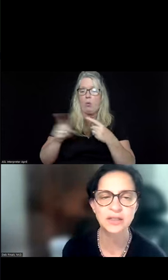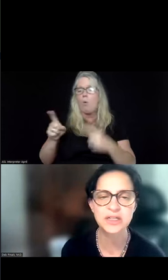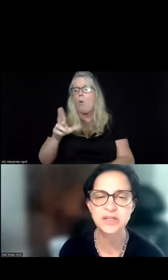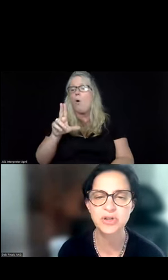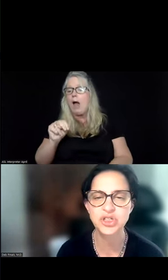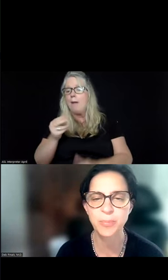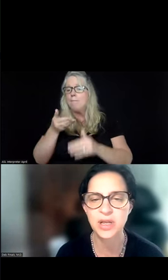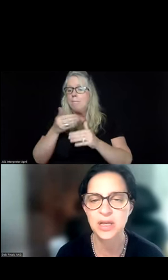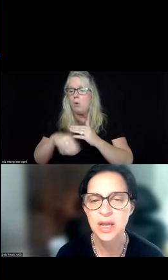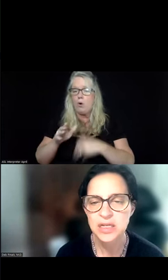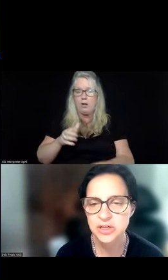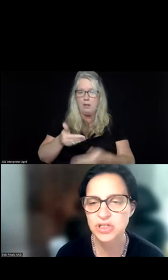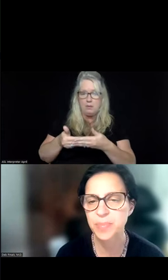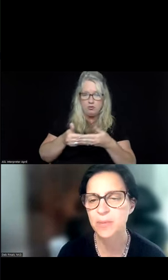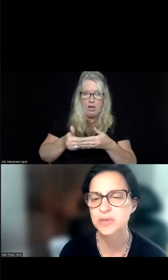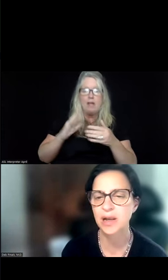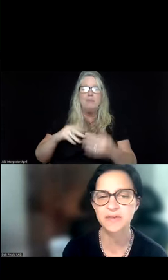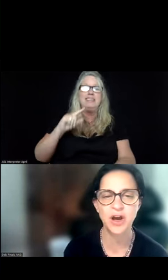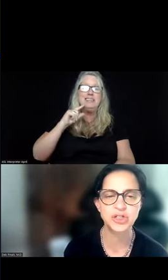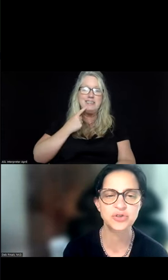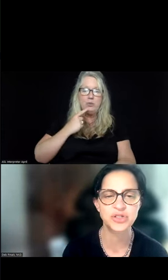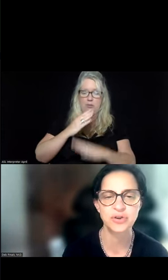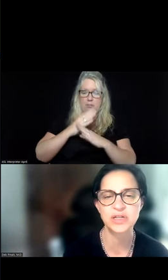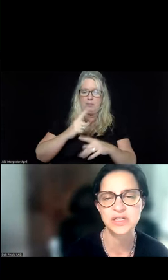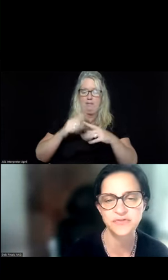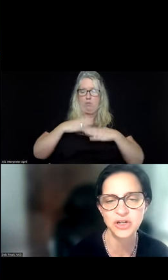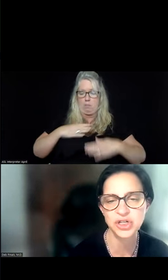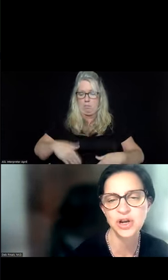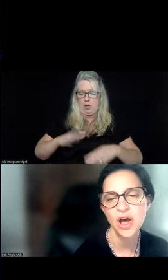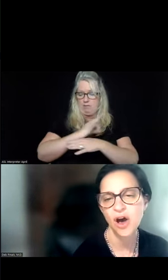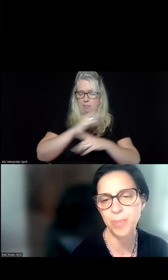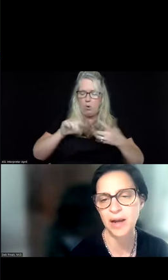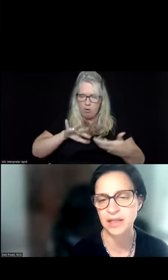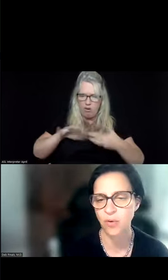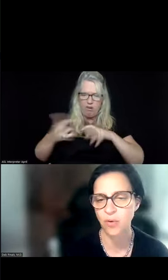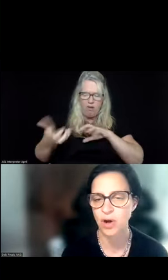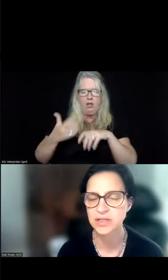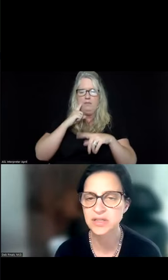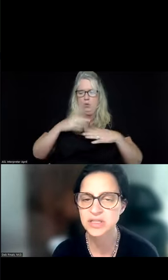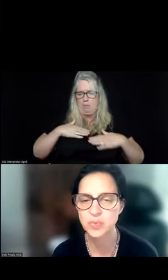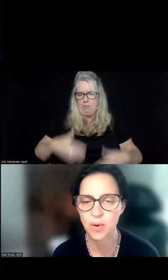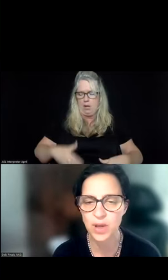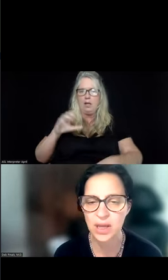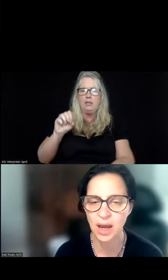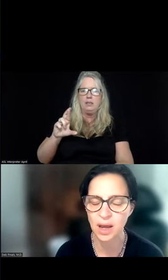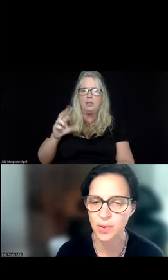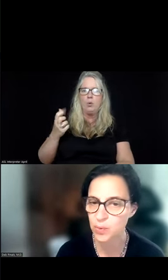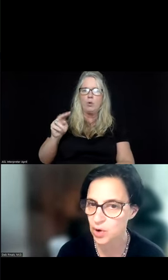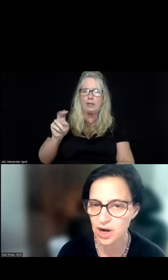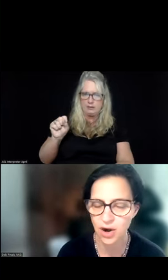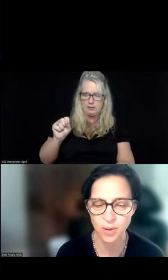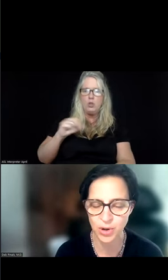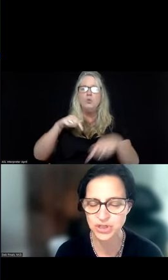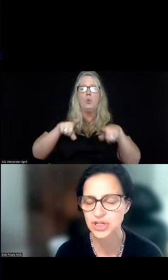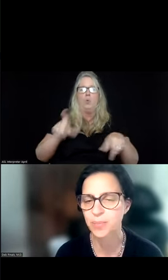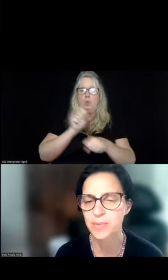unborn child in serious jeopardy, serious impairment to bodily functions, or serious dysfunction of bodily organs. And this is where we, when we